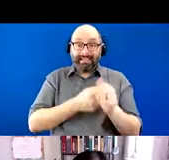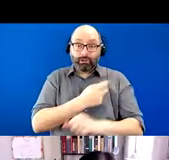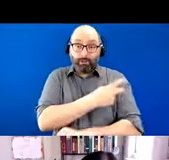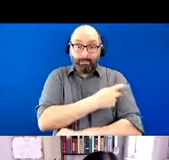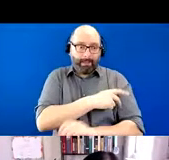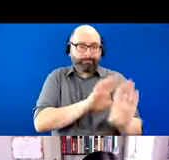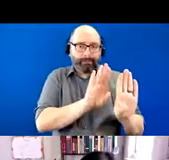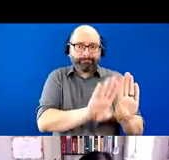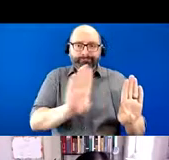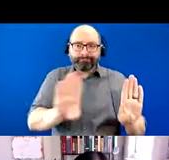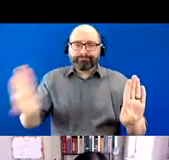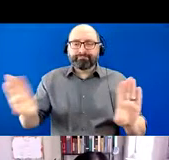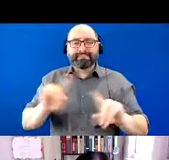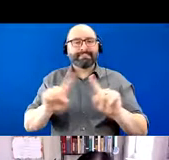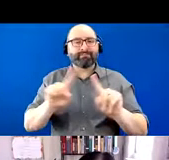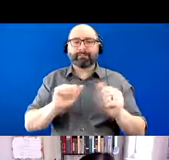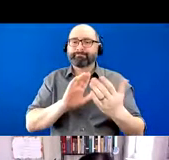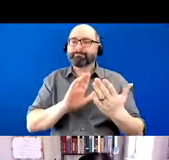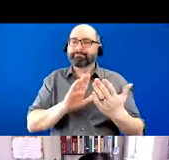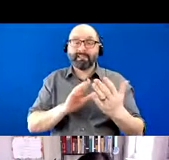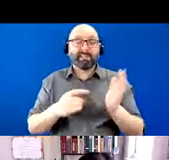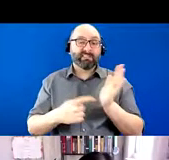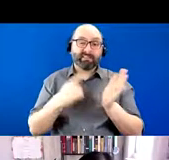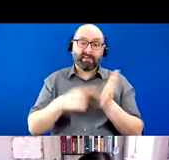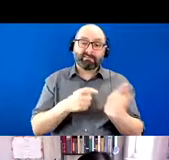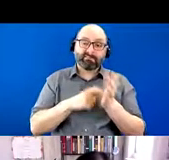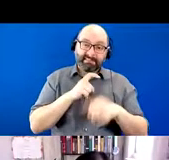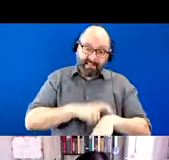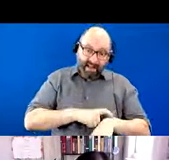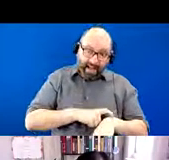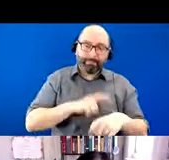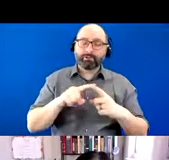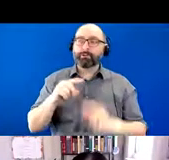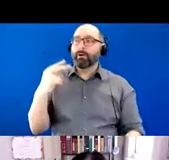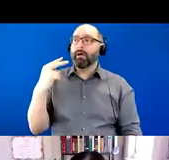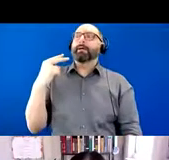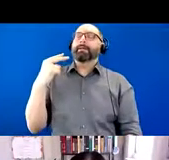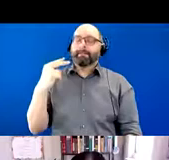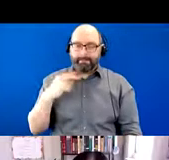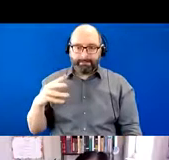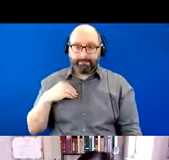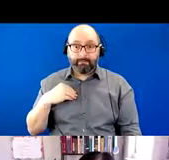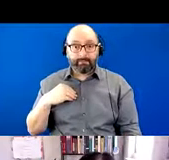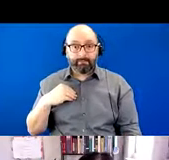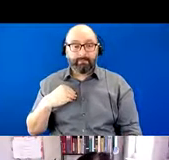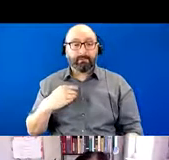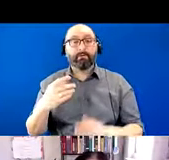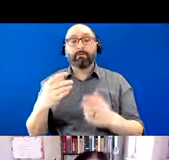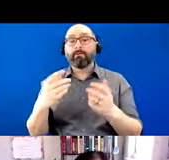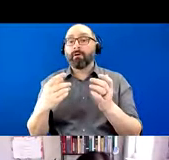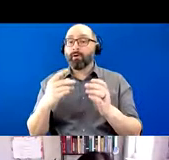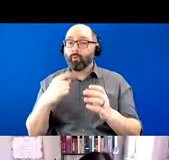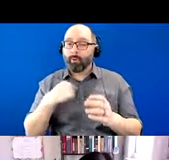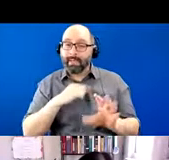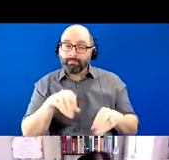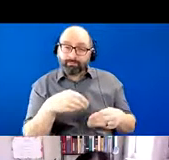with it the same way. It often takes time to accept the diagnosis. And so we like to offer, you know, flexibility and open